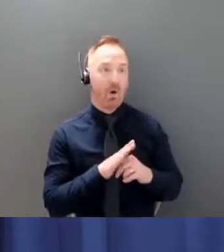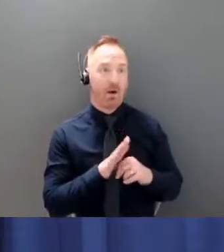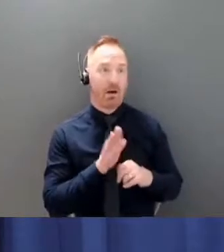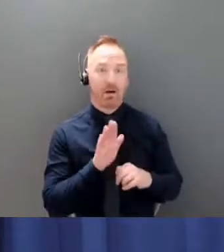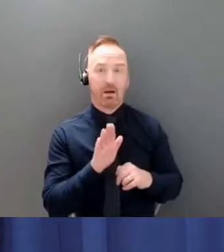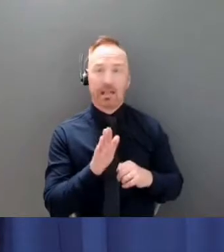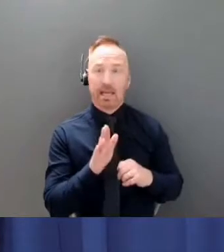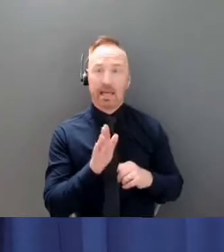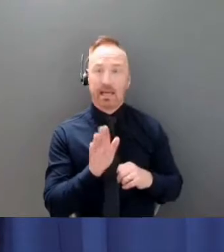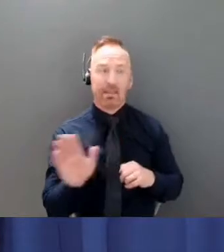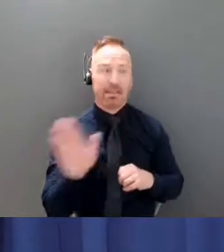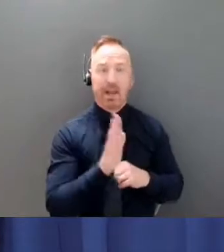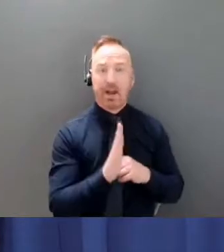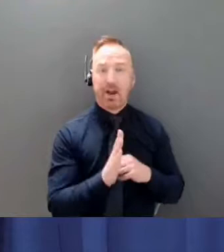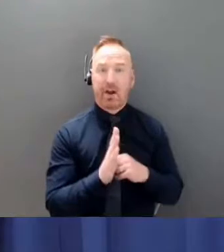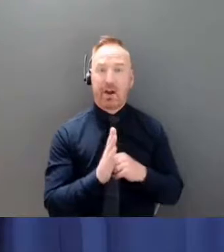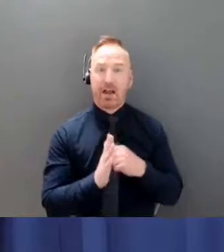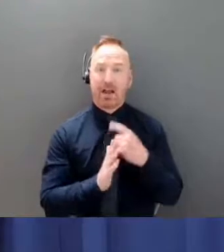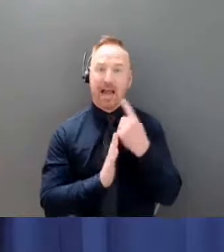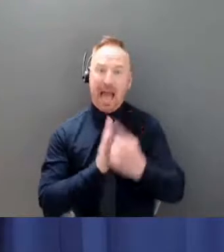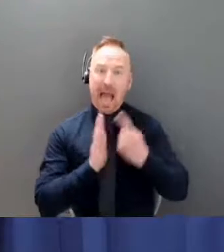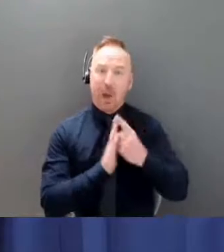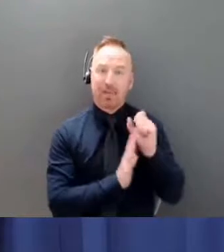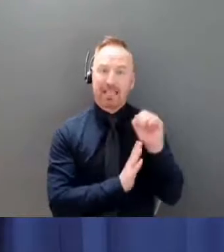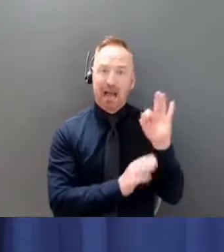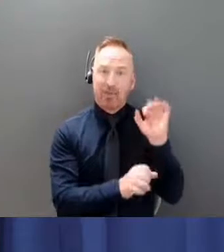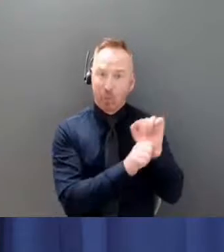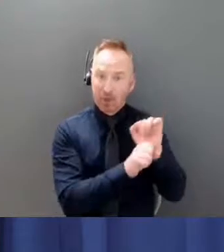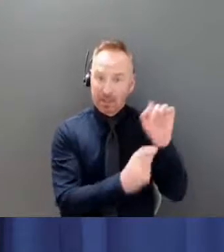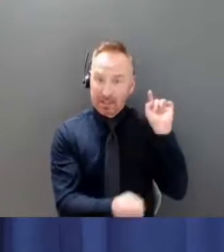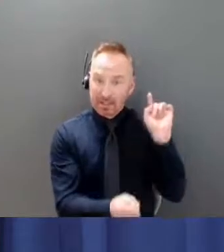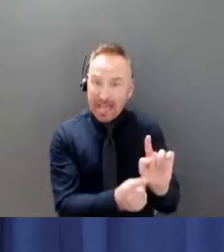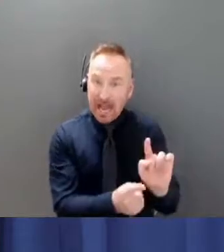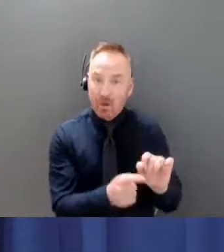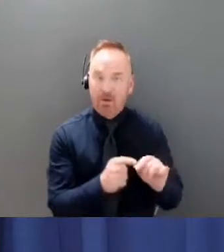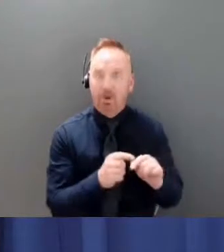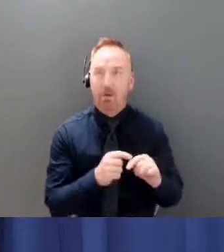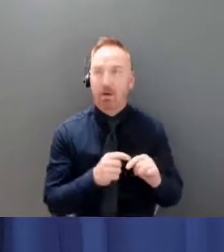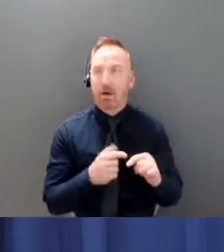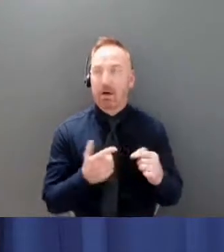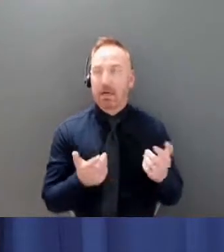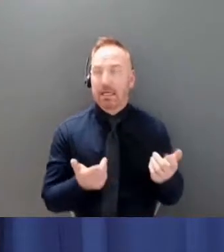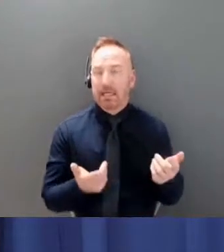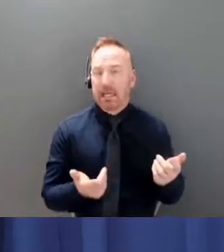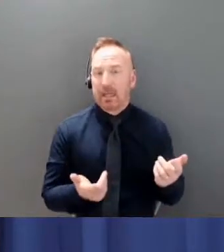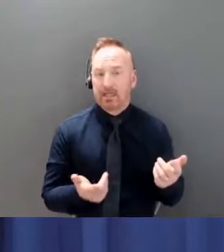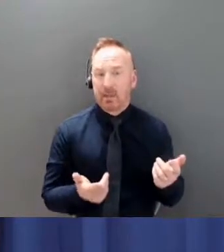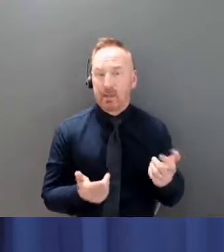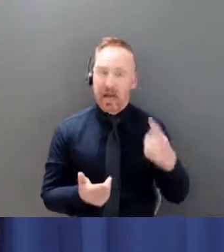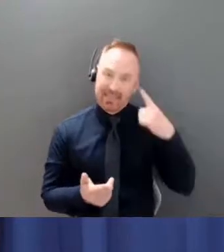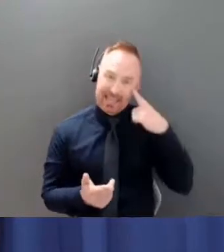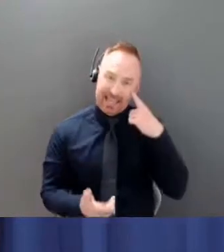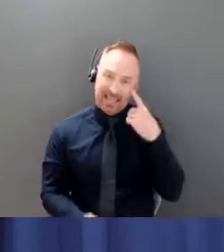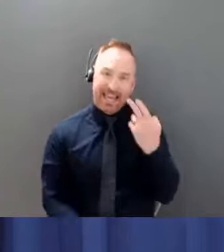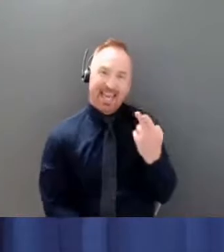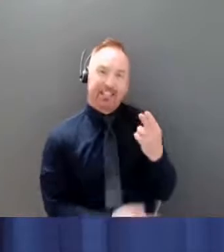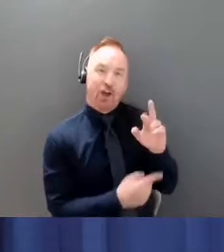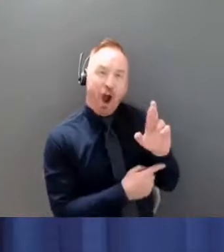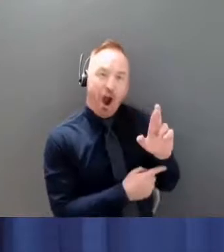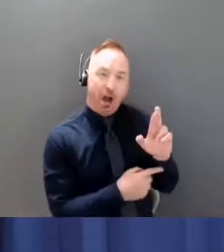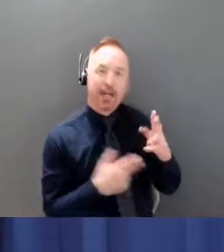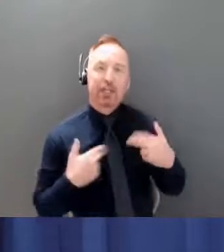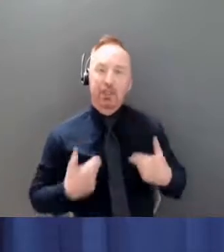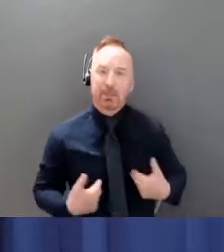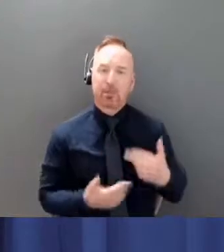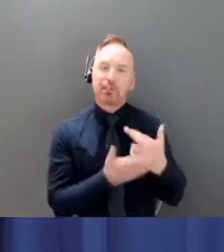gone through a hugely intense period of extraordinary demand? So I think human resource considerations are really important. And I think mental